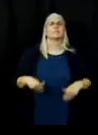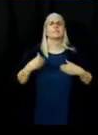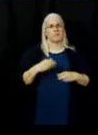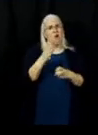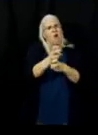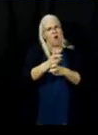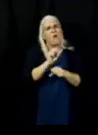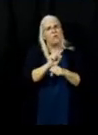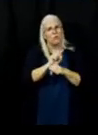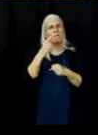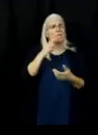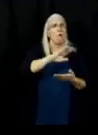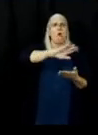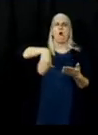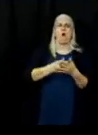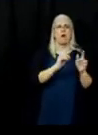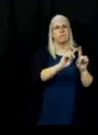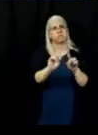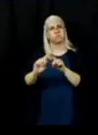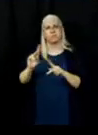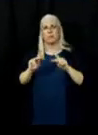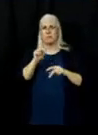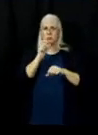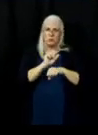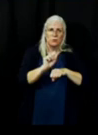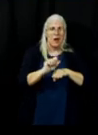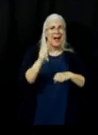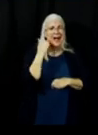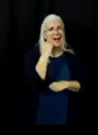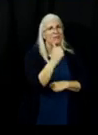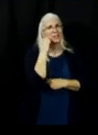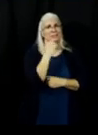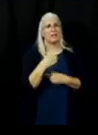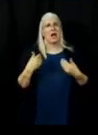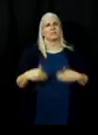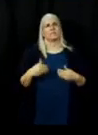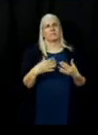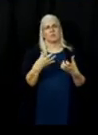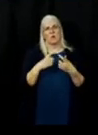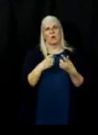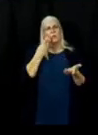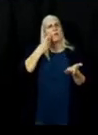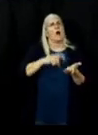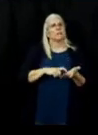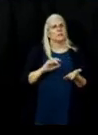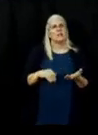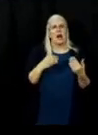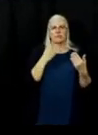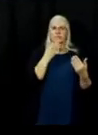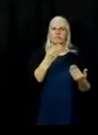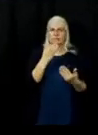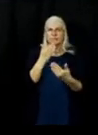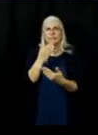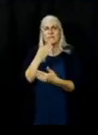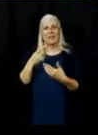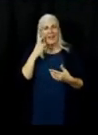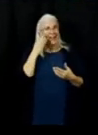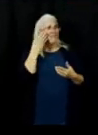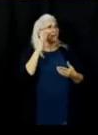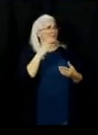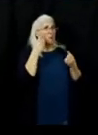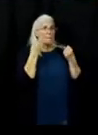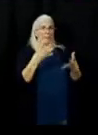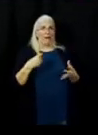us day in and day out while navigating what I think a lot of us are, all the impacts of this incident. So